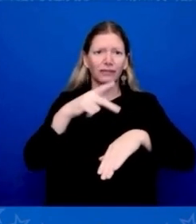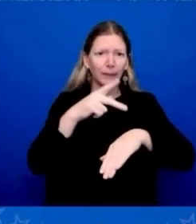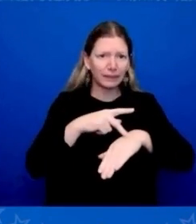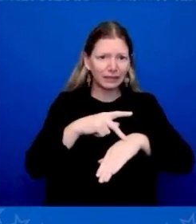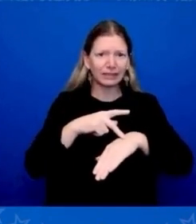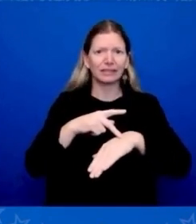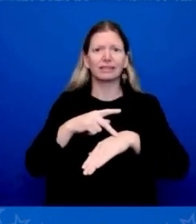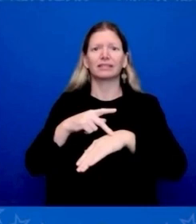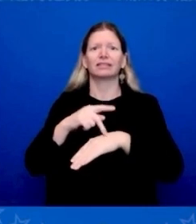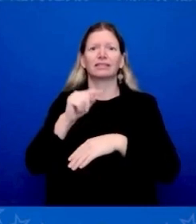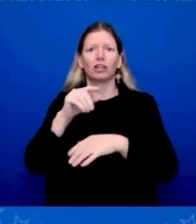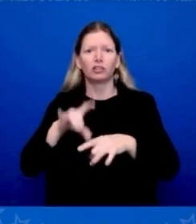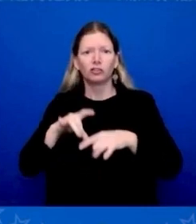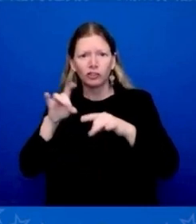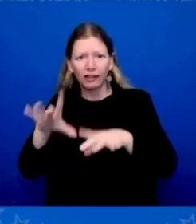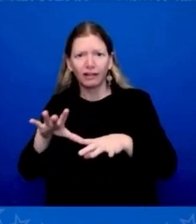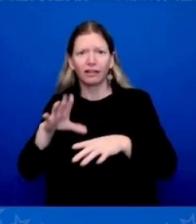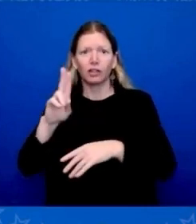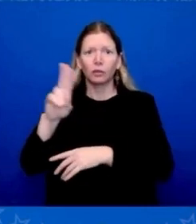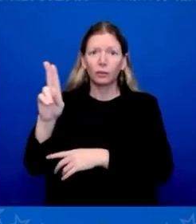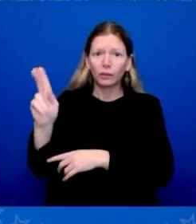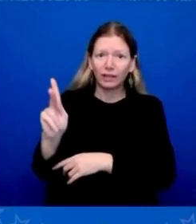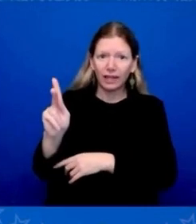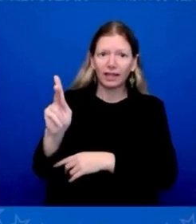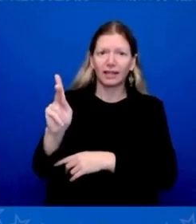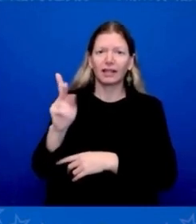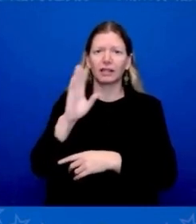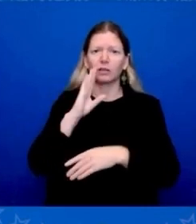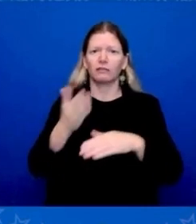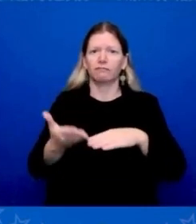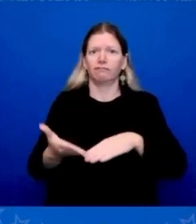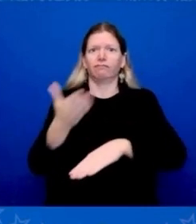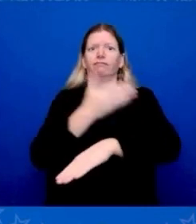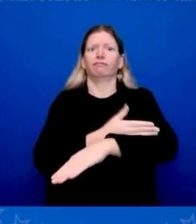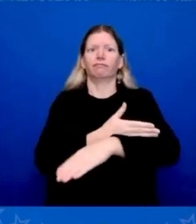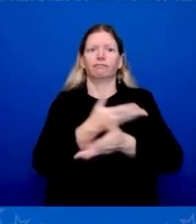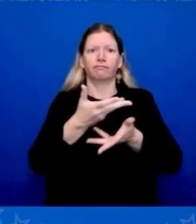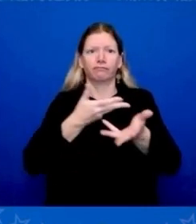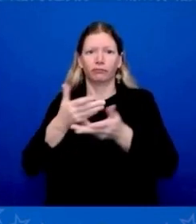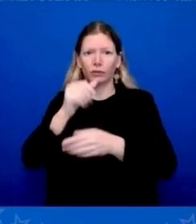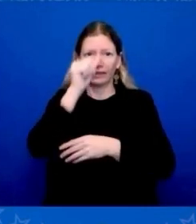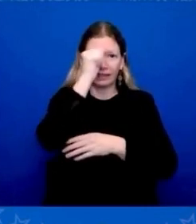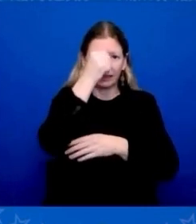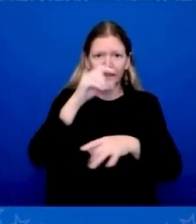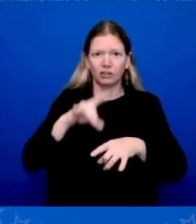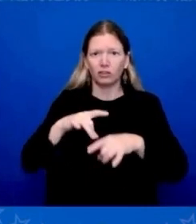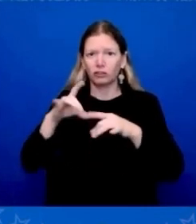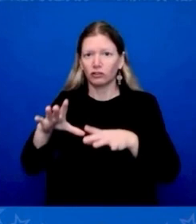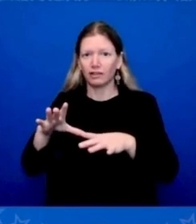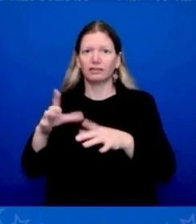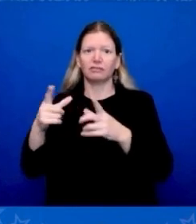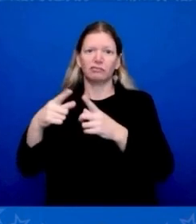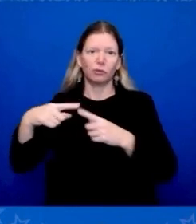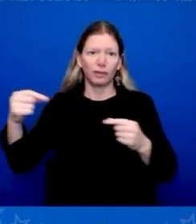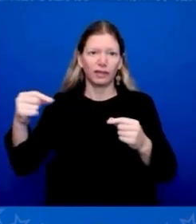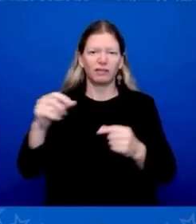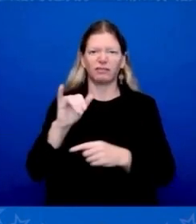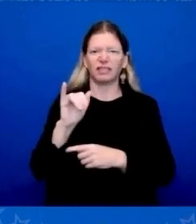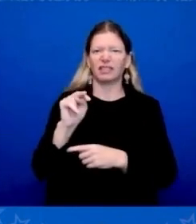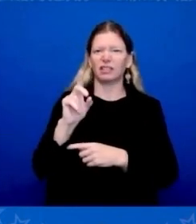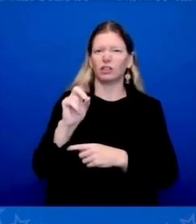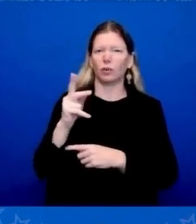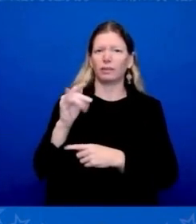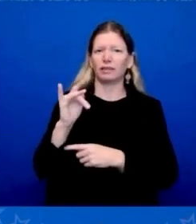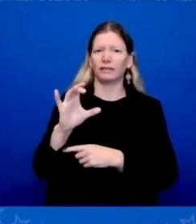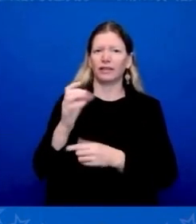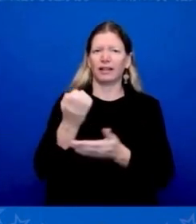and the Indo-Pacific Economic Framework for Prosperity. And all the effort we've advanced from day one of my administration